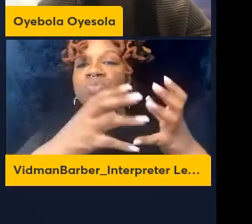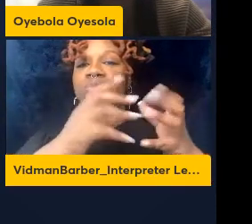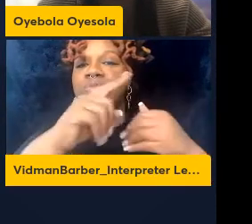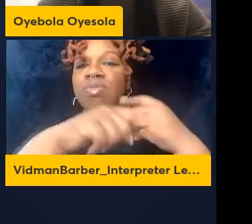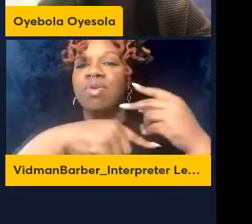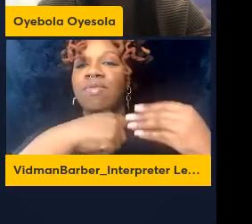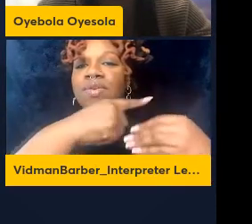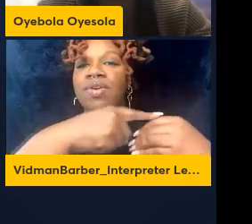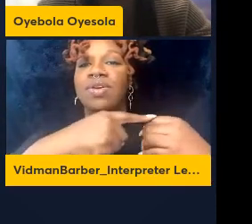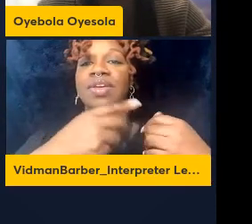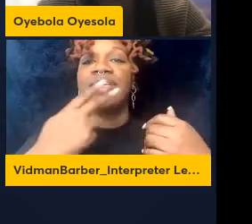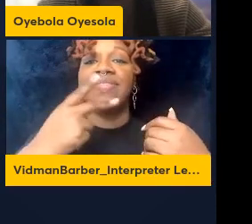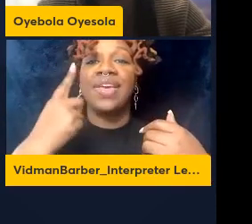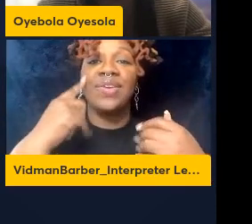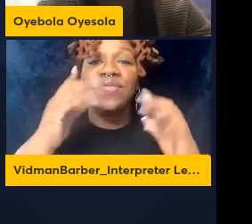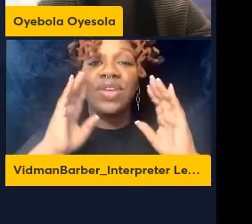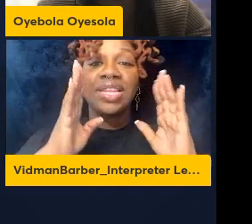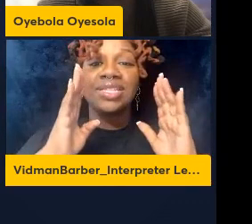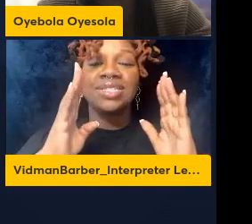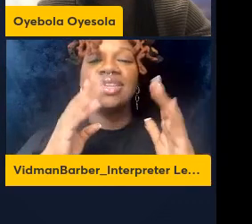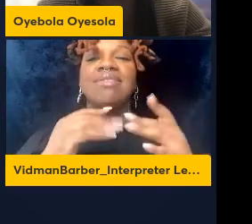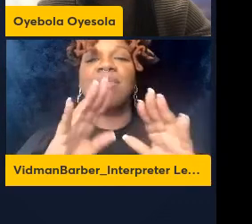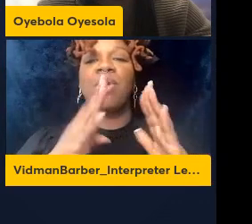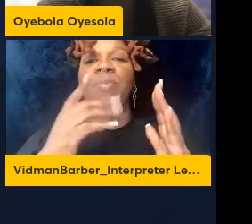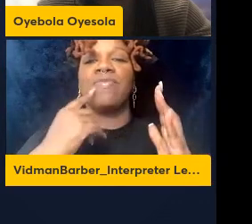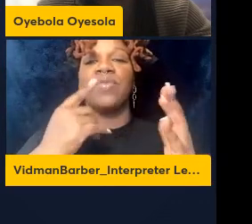for listening and then I'll take any questions